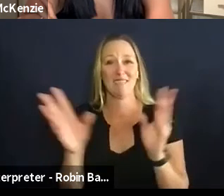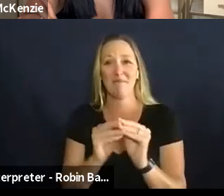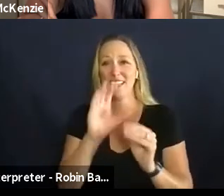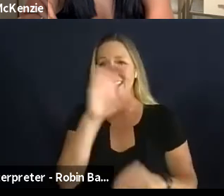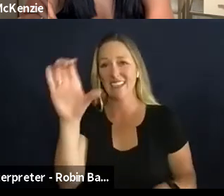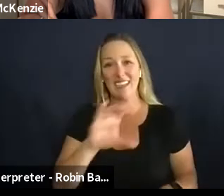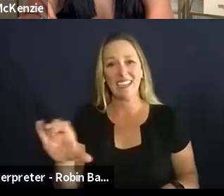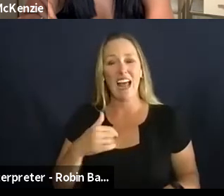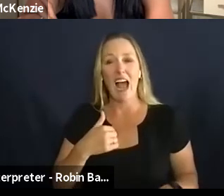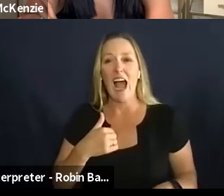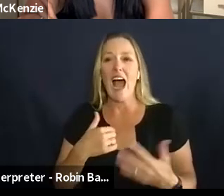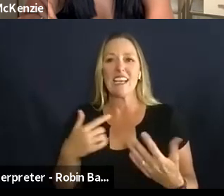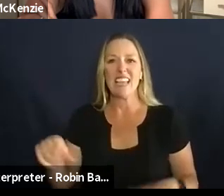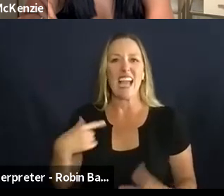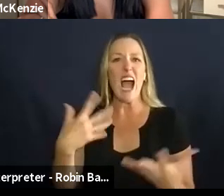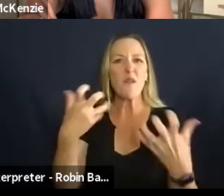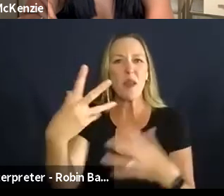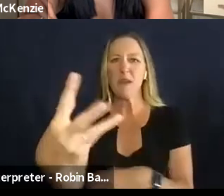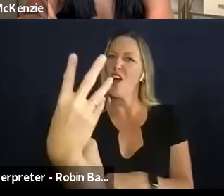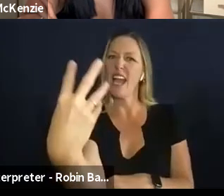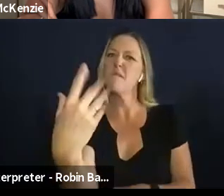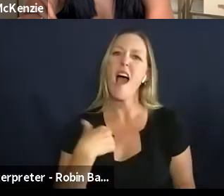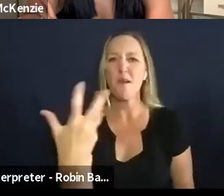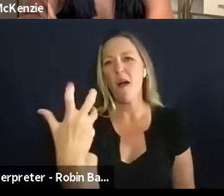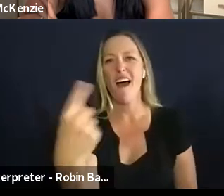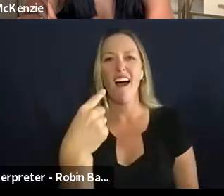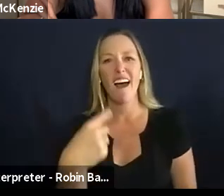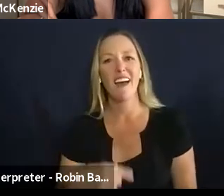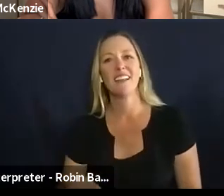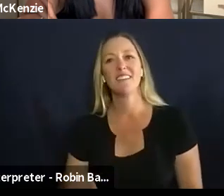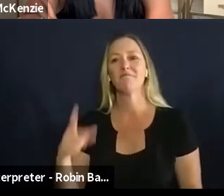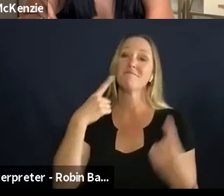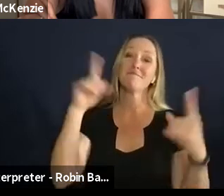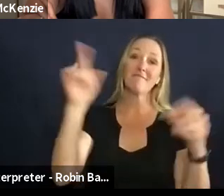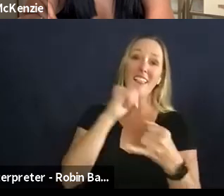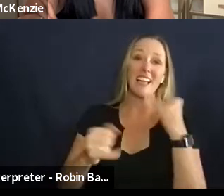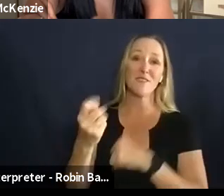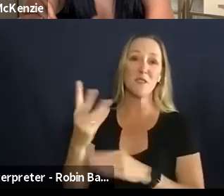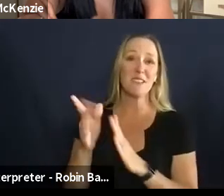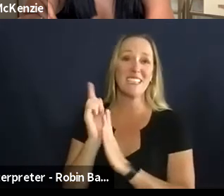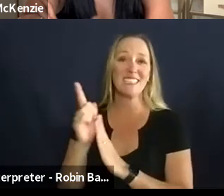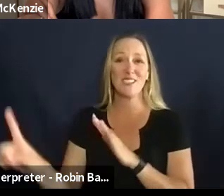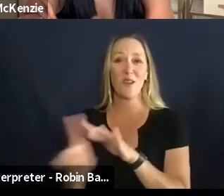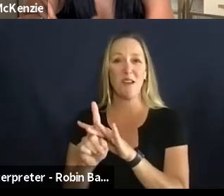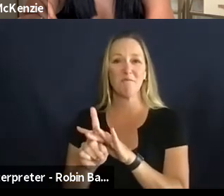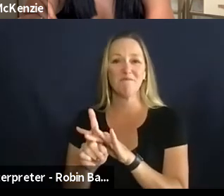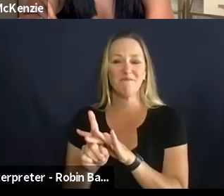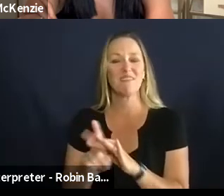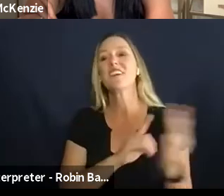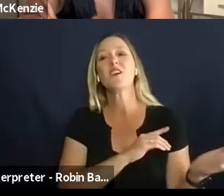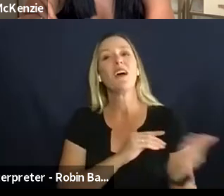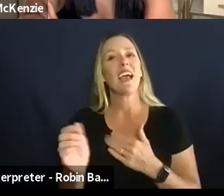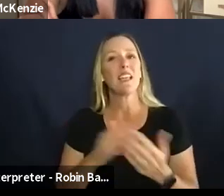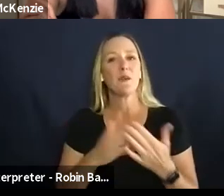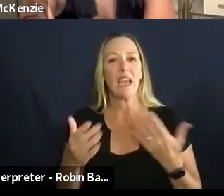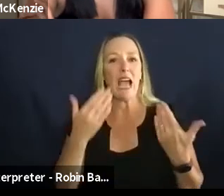like i i want to be on camera so he he made it in the last few minutes um well anyway this is